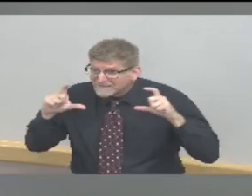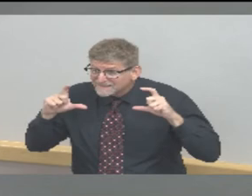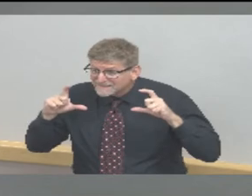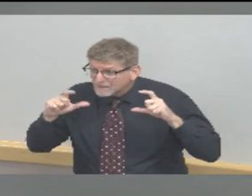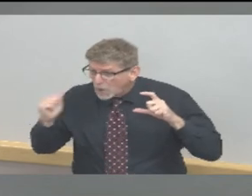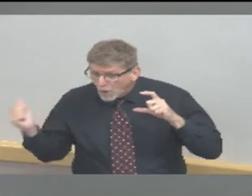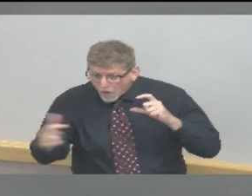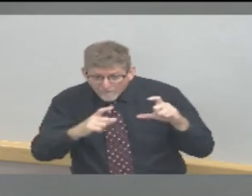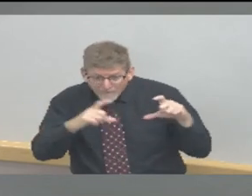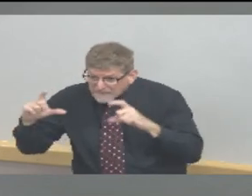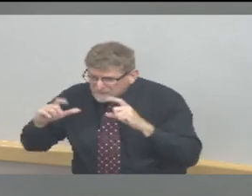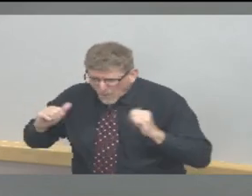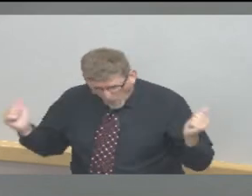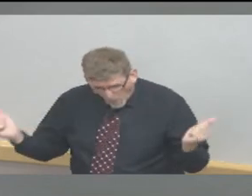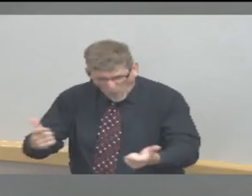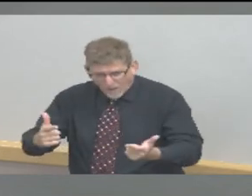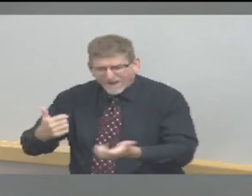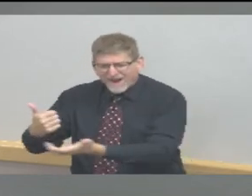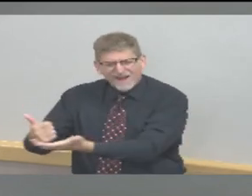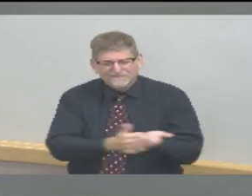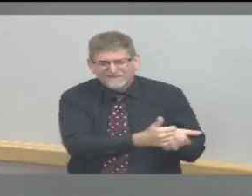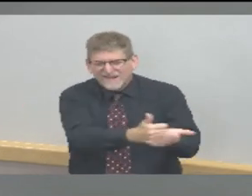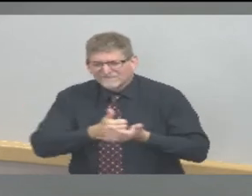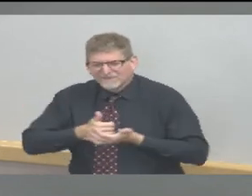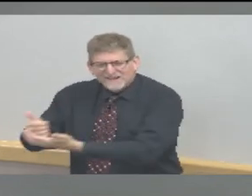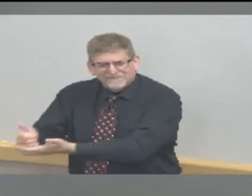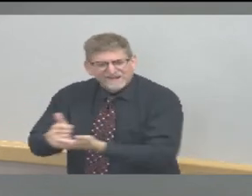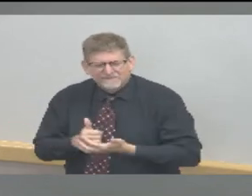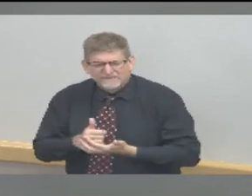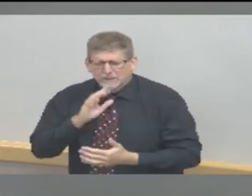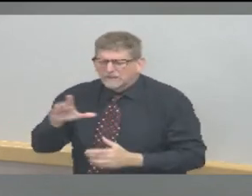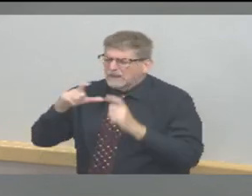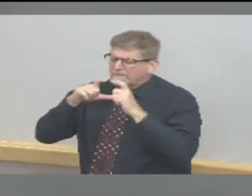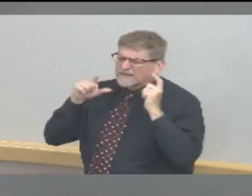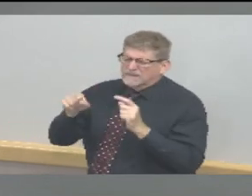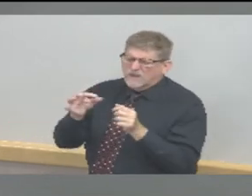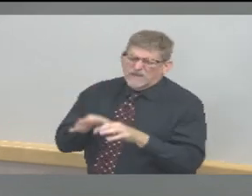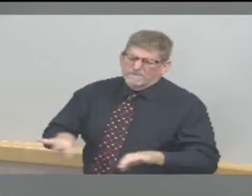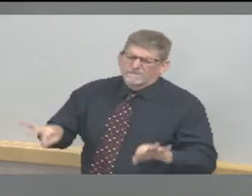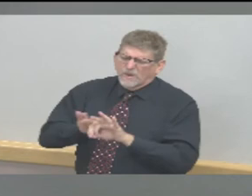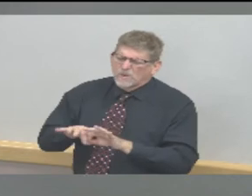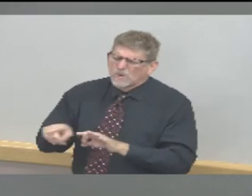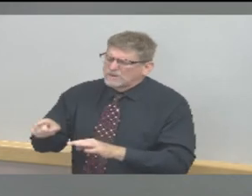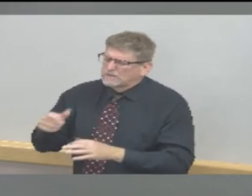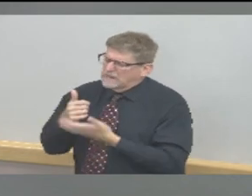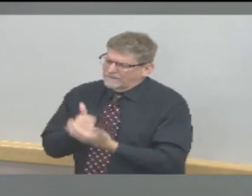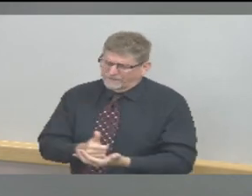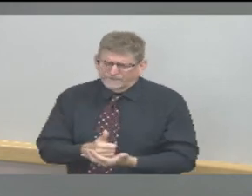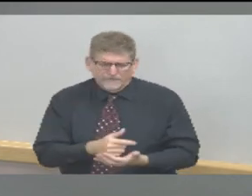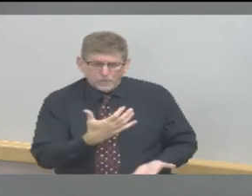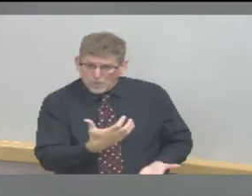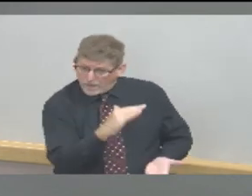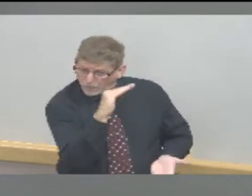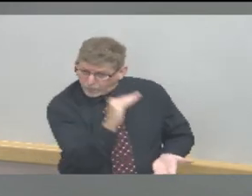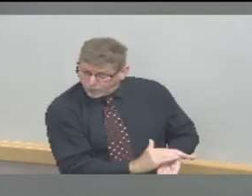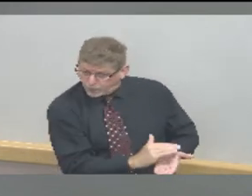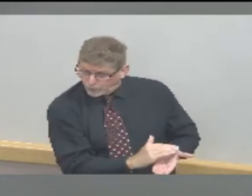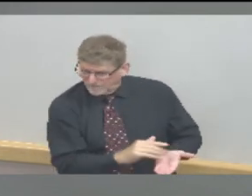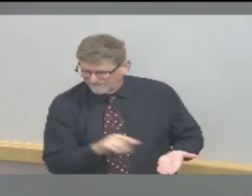very important tool for all of us to use to reduce the transmission of COVID-19